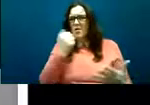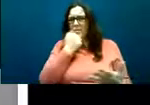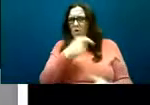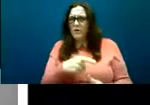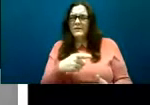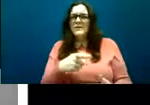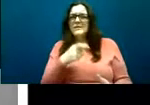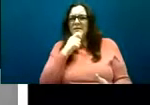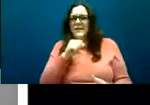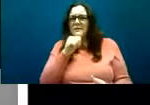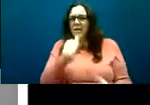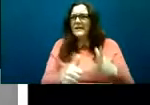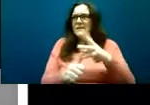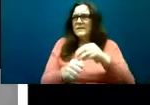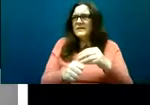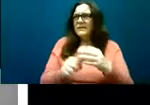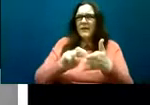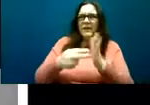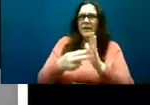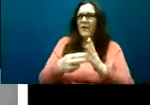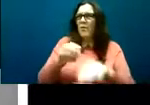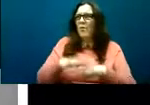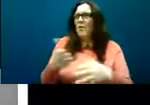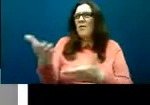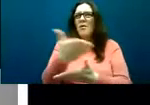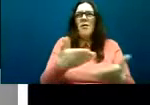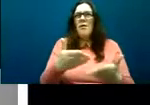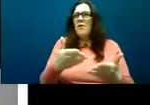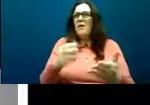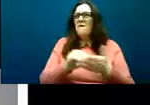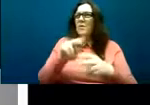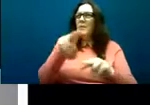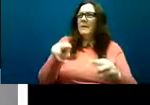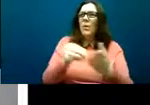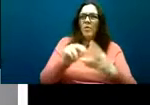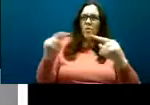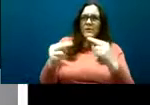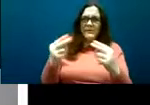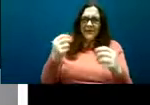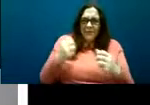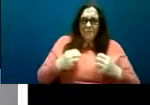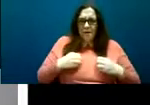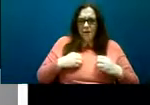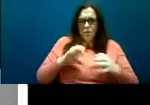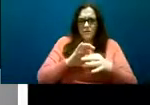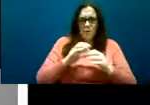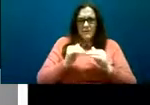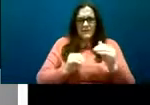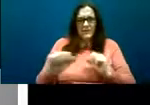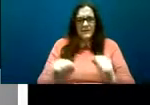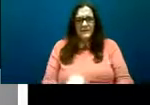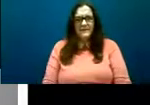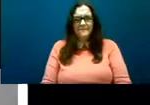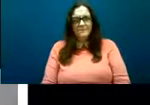within their homeless services in relation to the practitioner's own knowledge which we tested as part of the